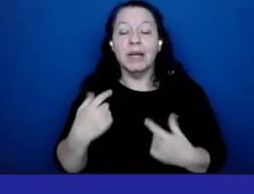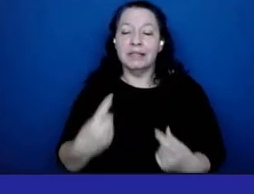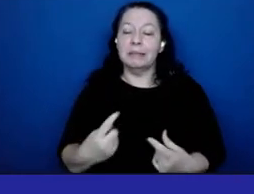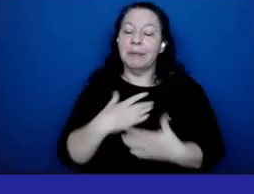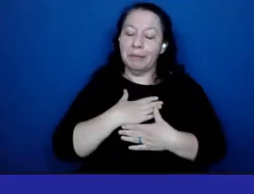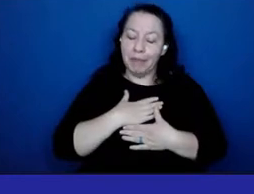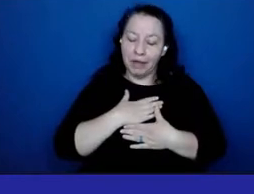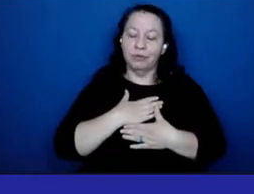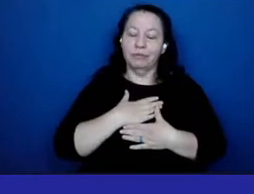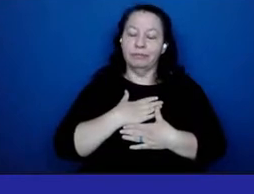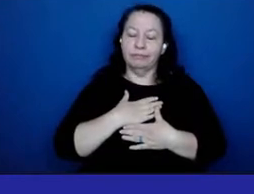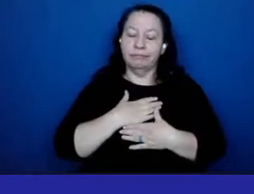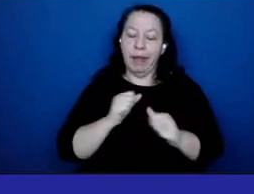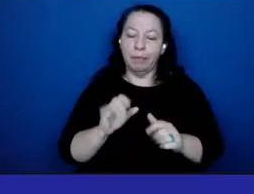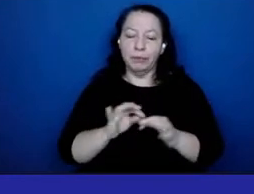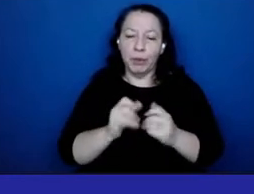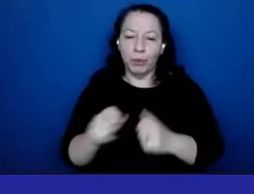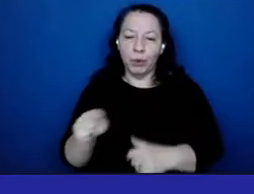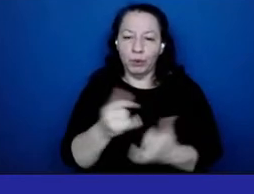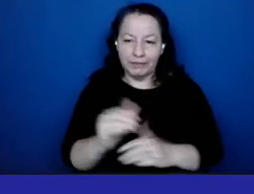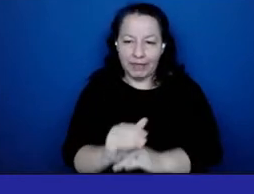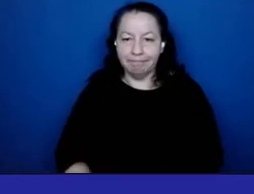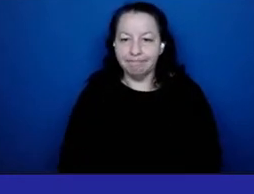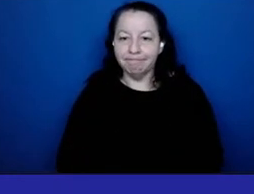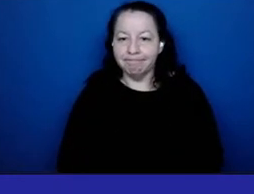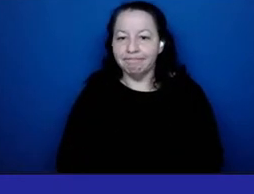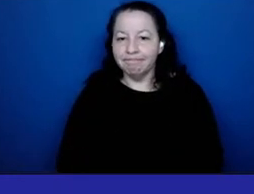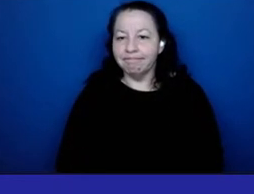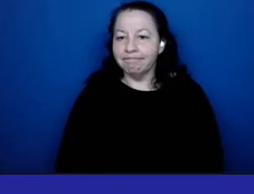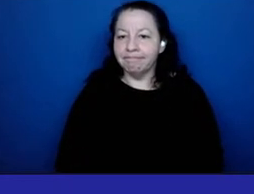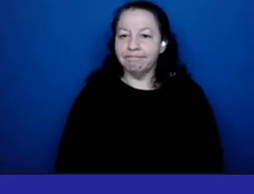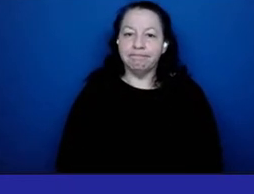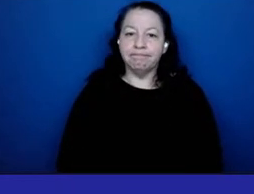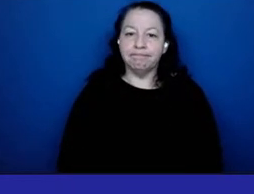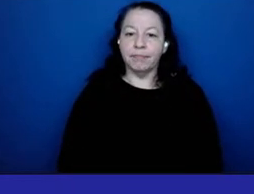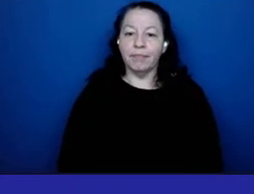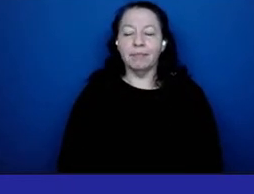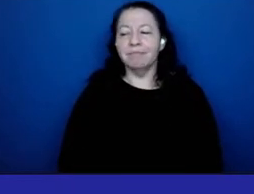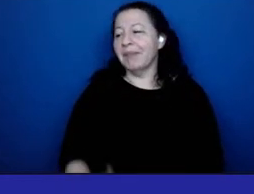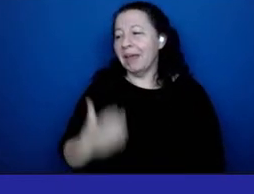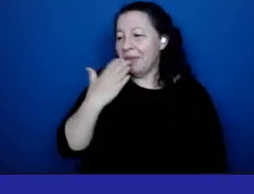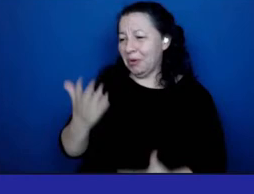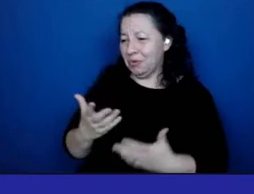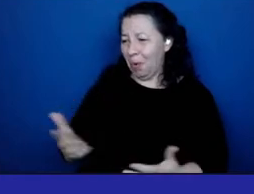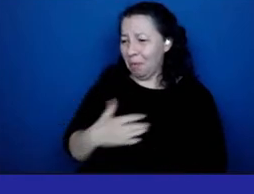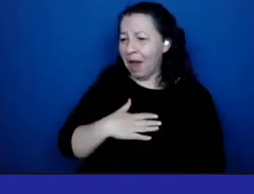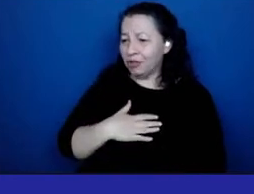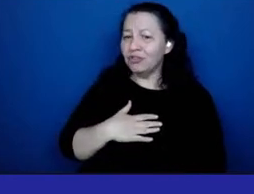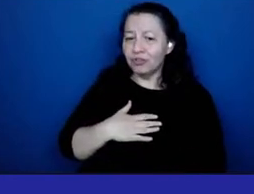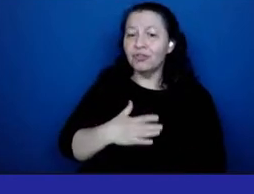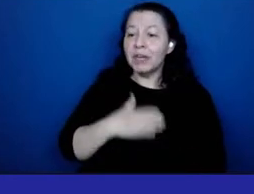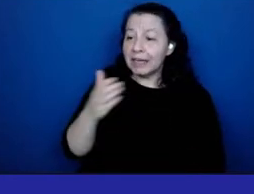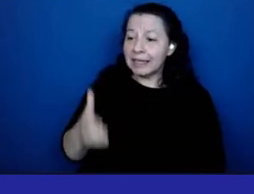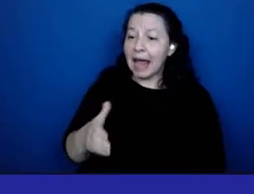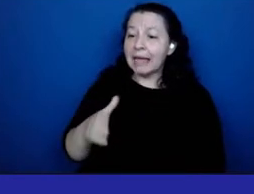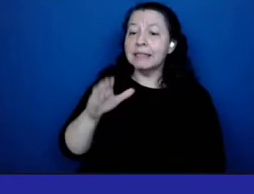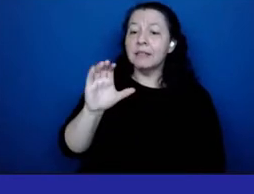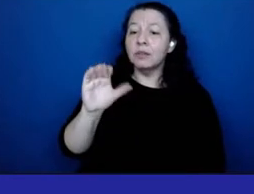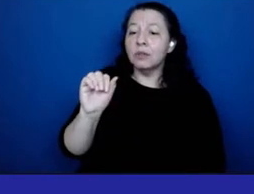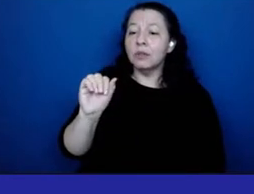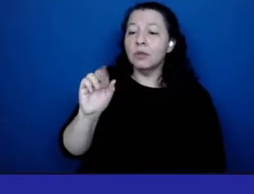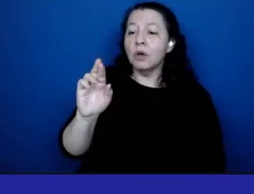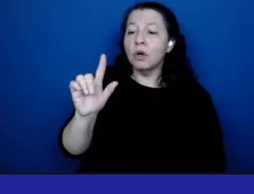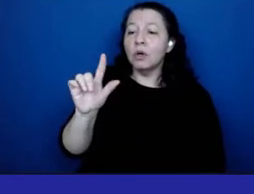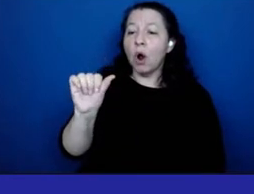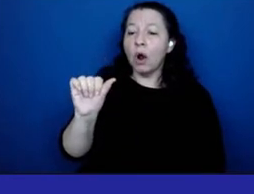thank you so much the next speaker is carla leon um